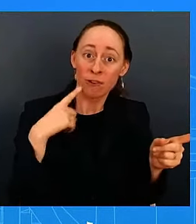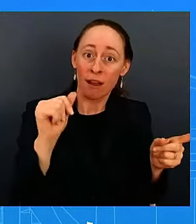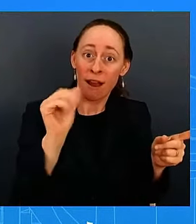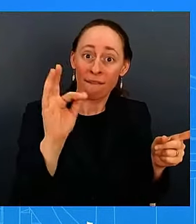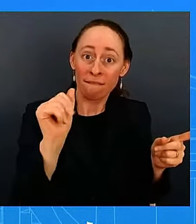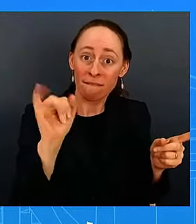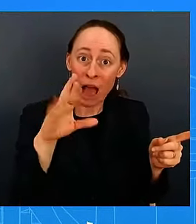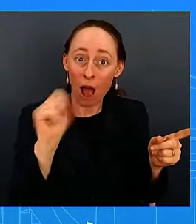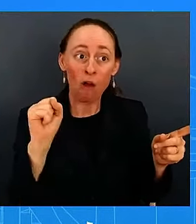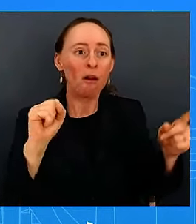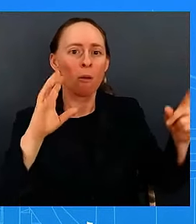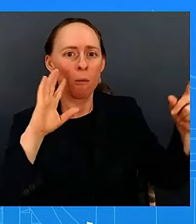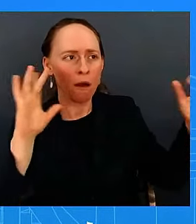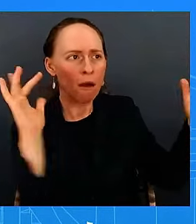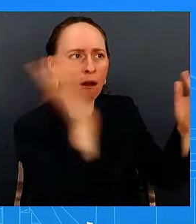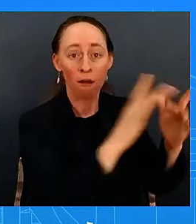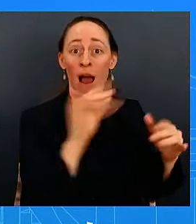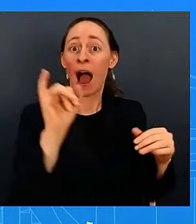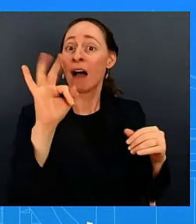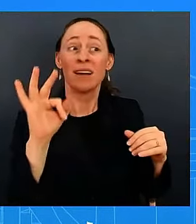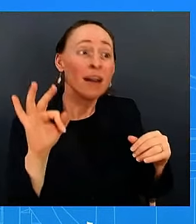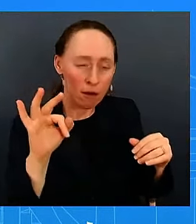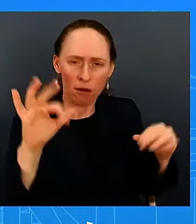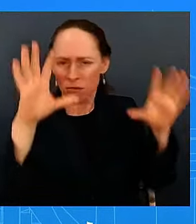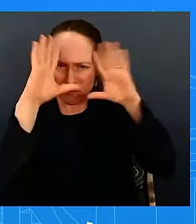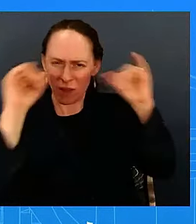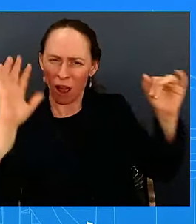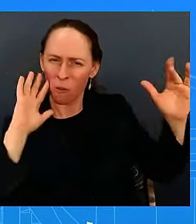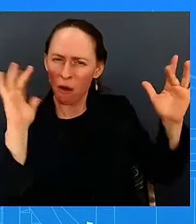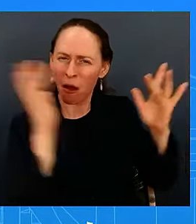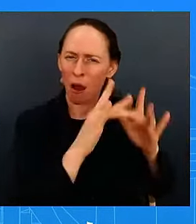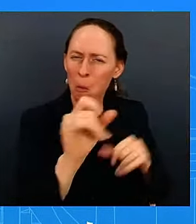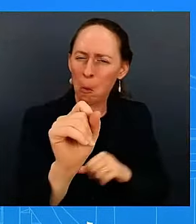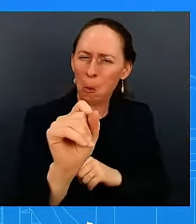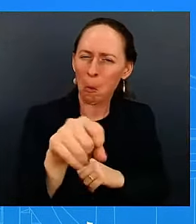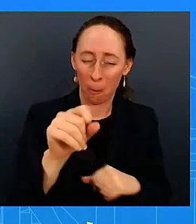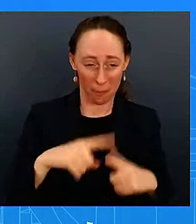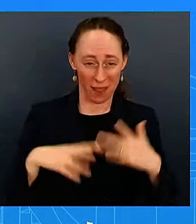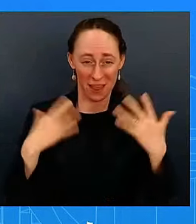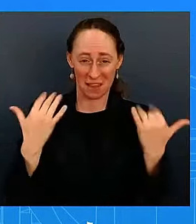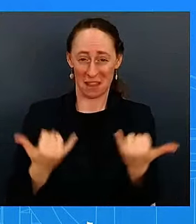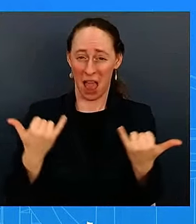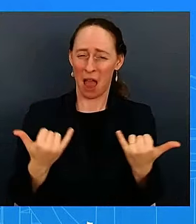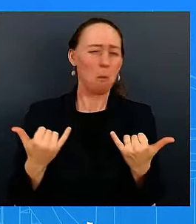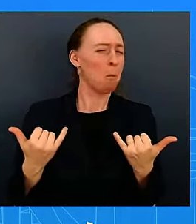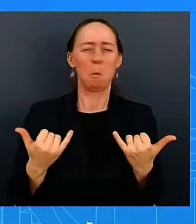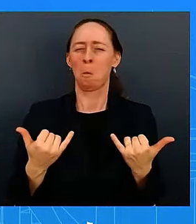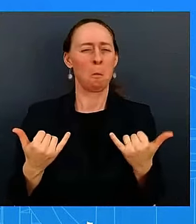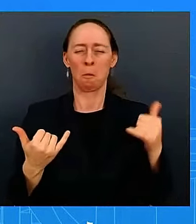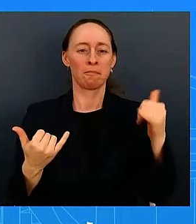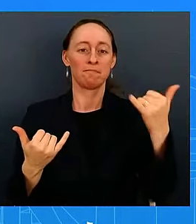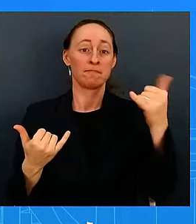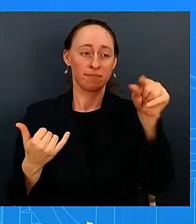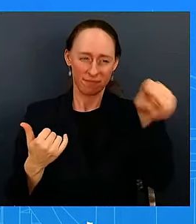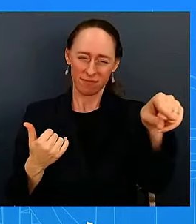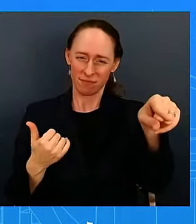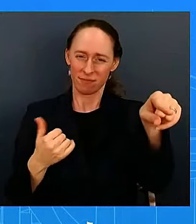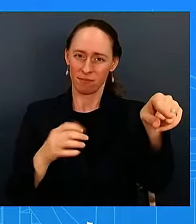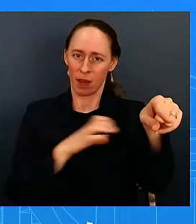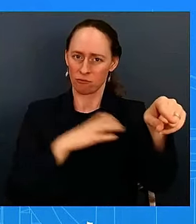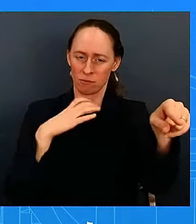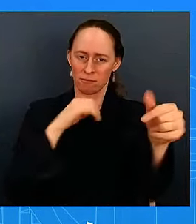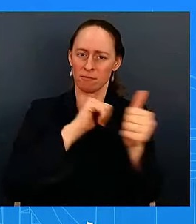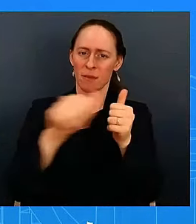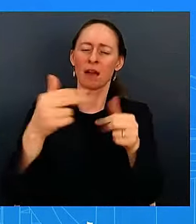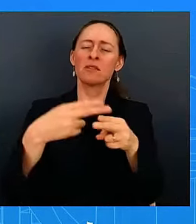conversation right now we're talking about a short-term cr that is not a difficult thing it really isn't it is not a difficult thing